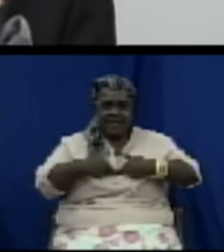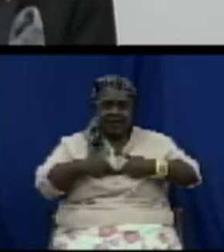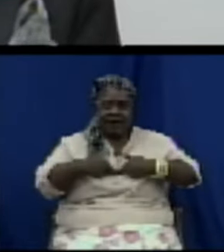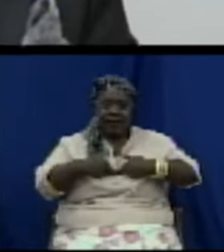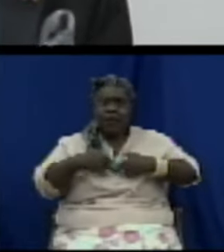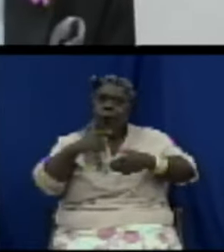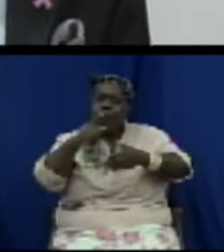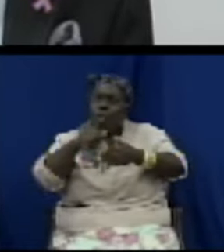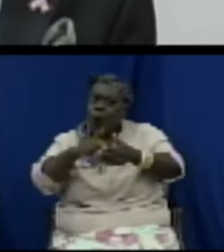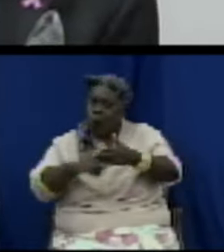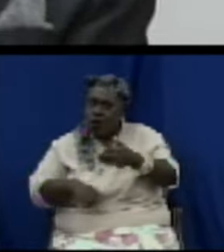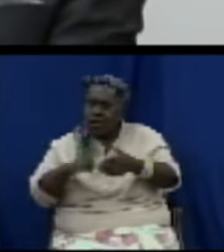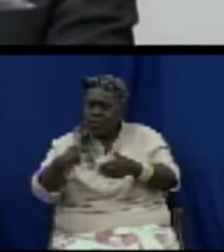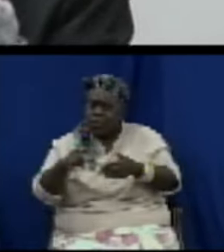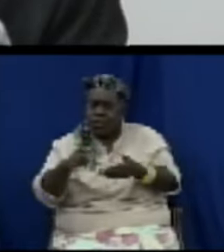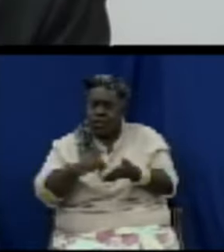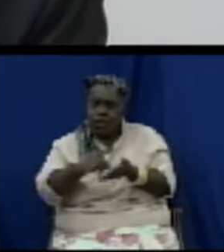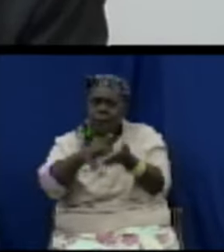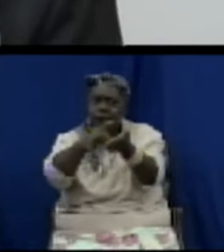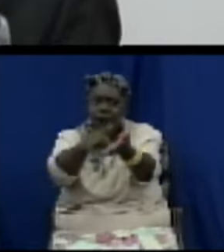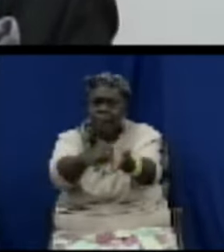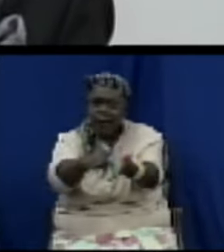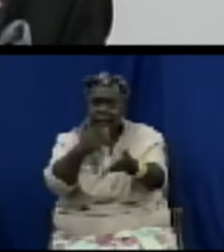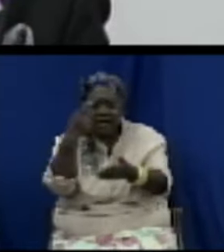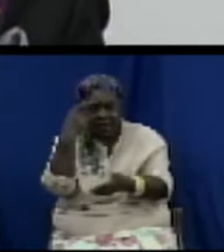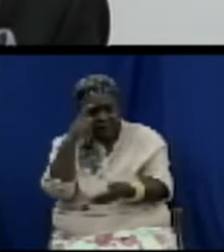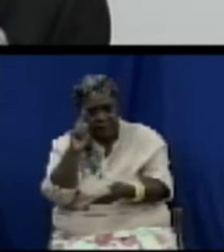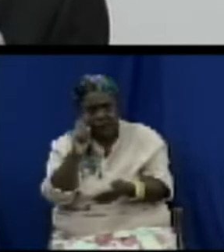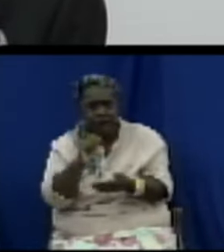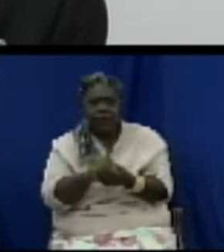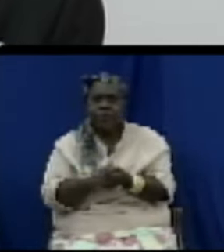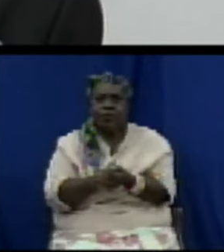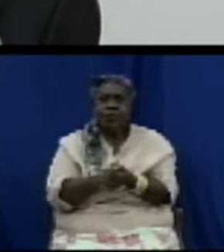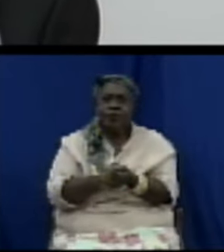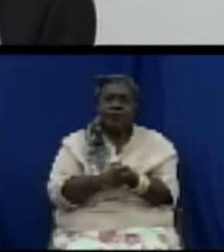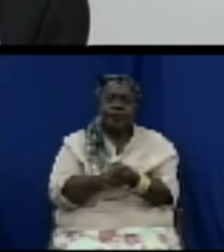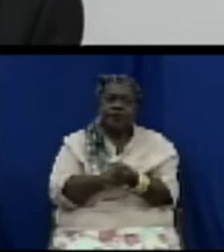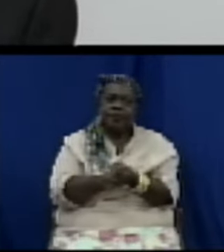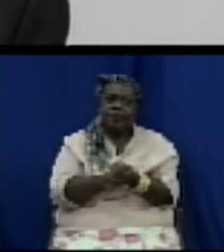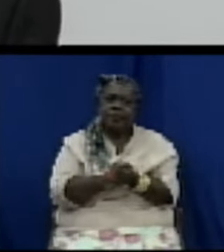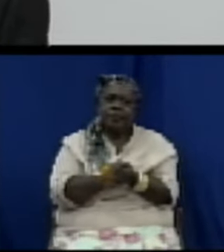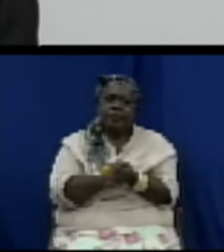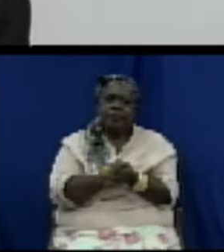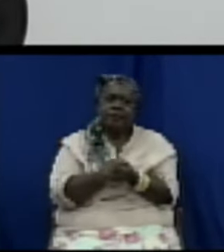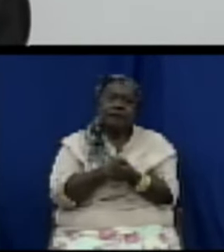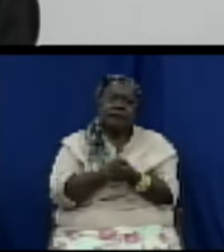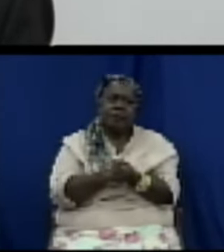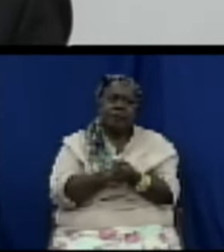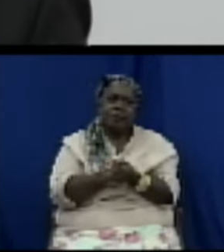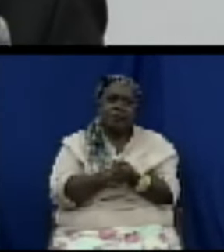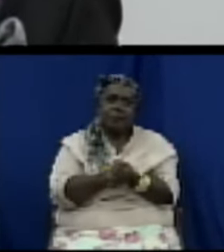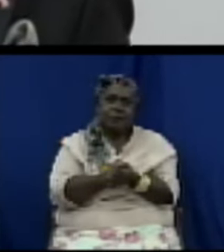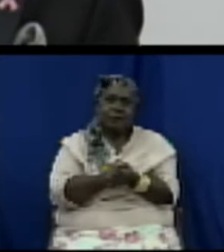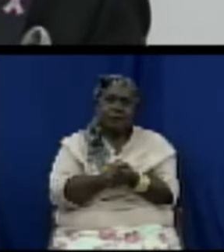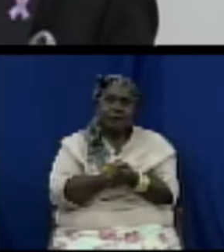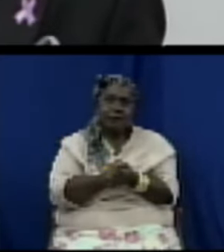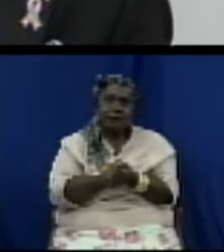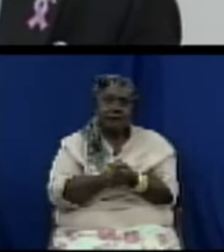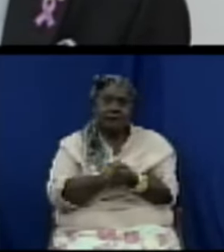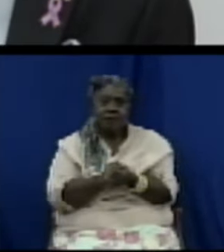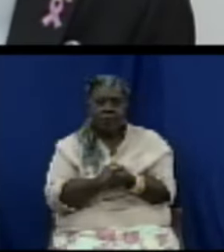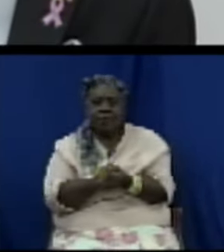completing the transaction on his end with the provider of the important